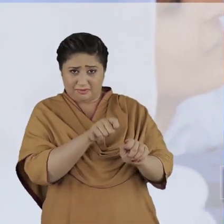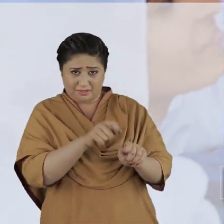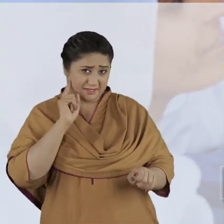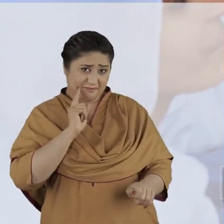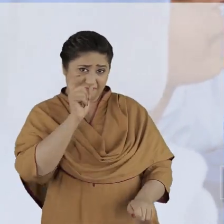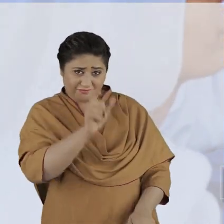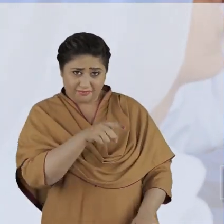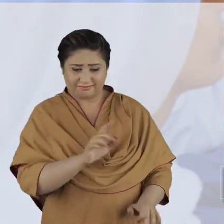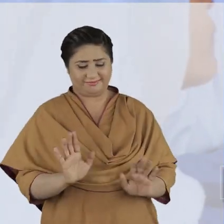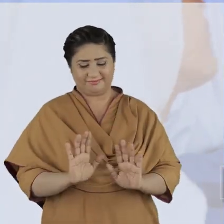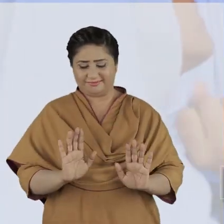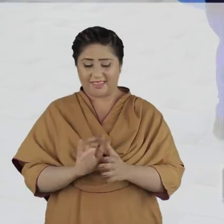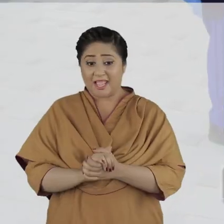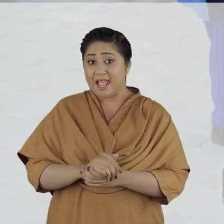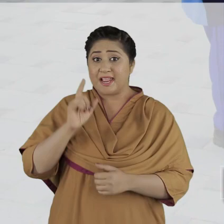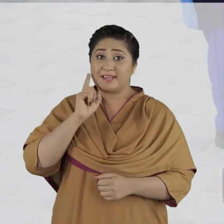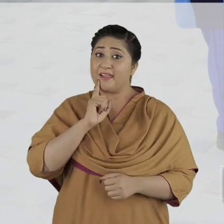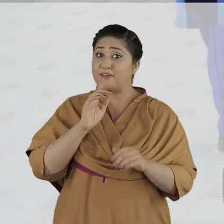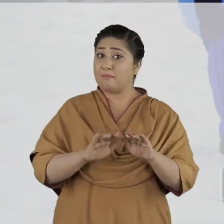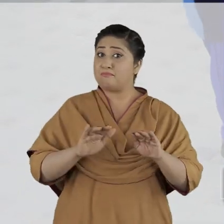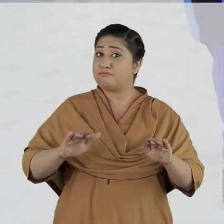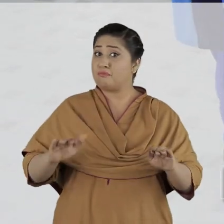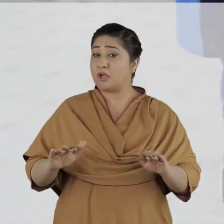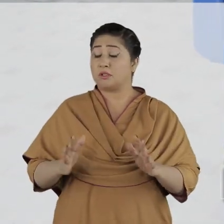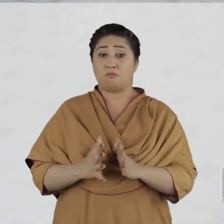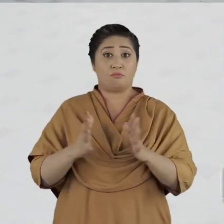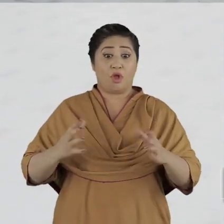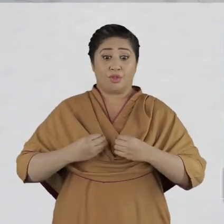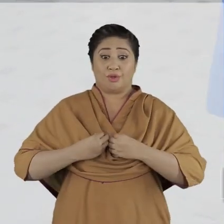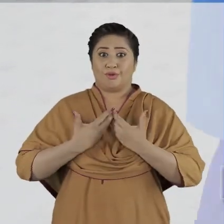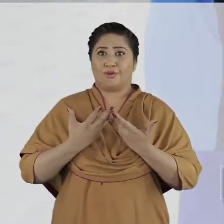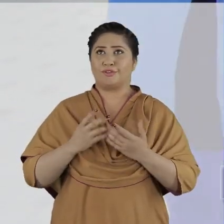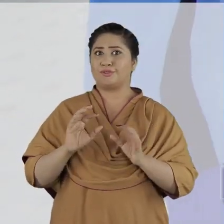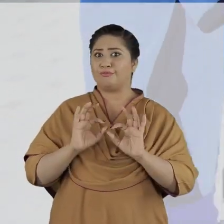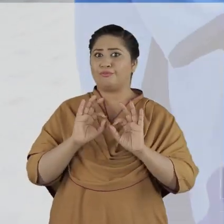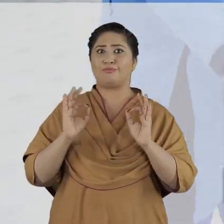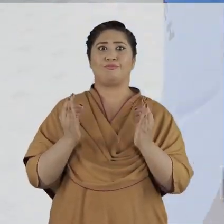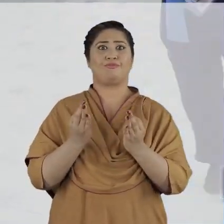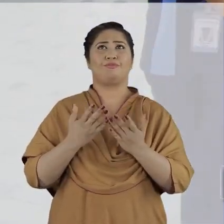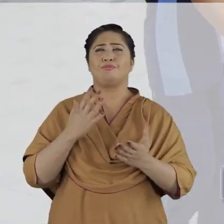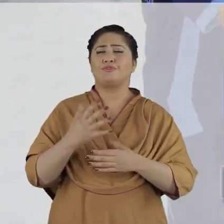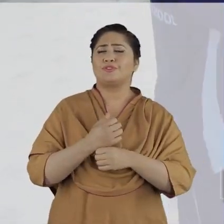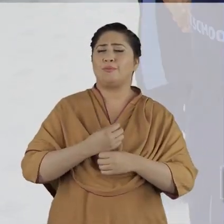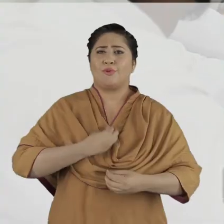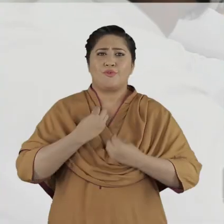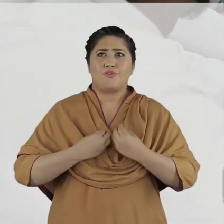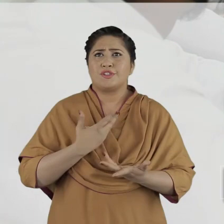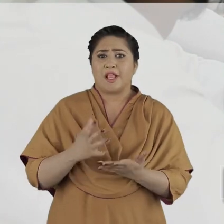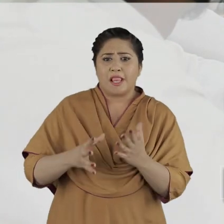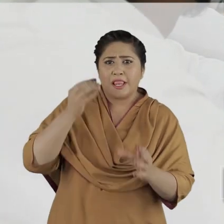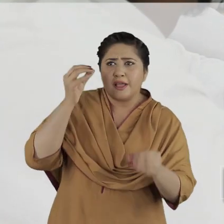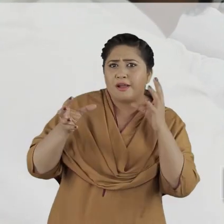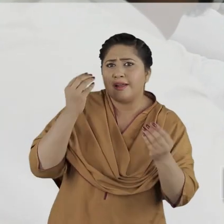be fixed. Deaf children in particular are generally very happy and outgoing, with a keen interest